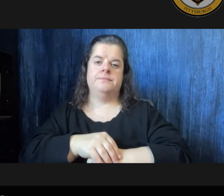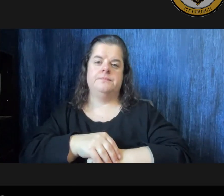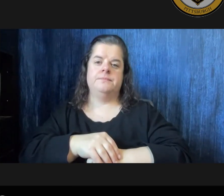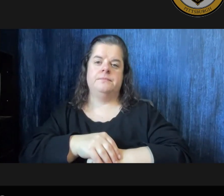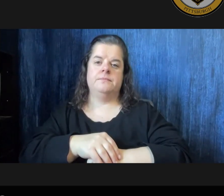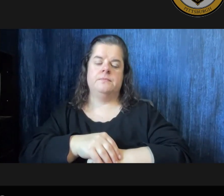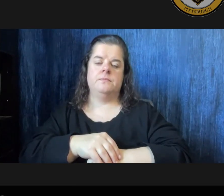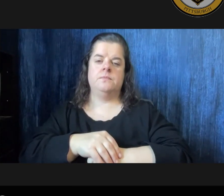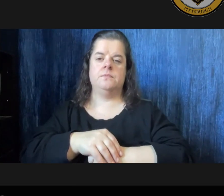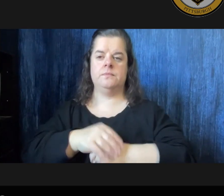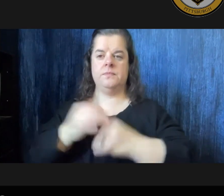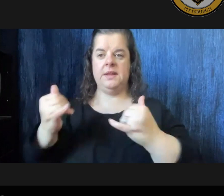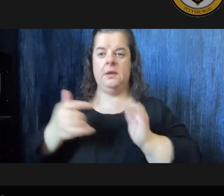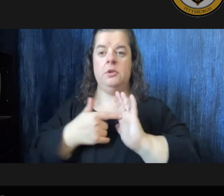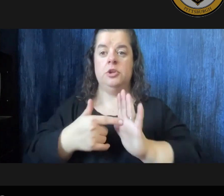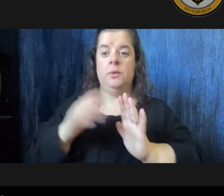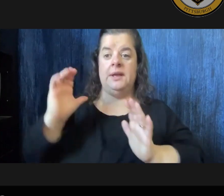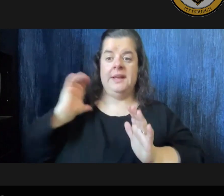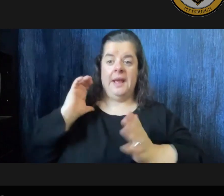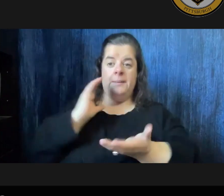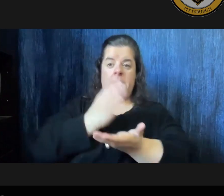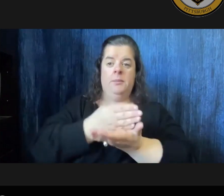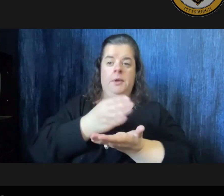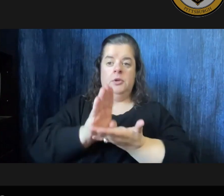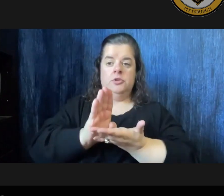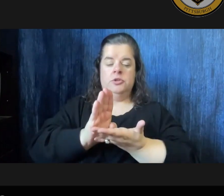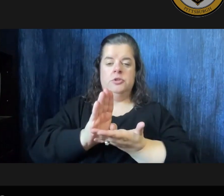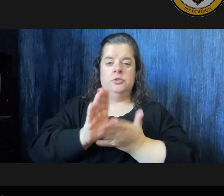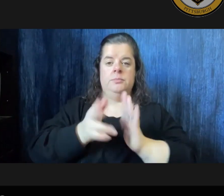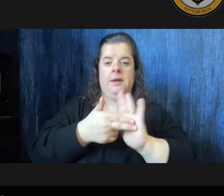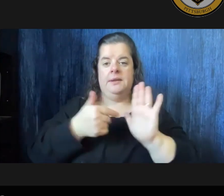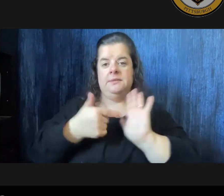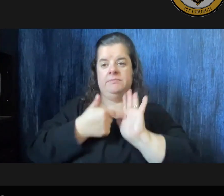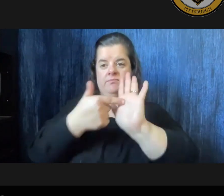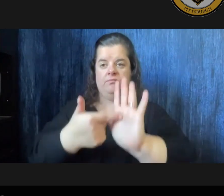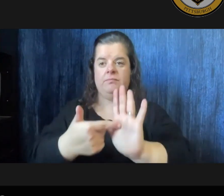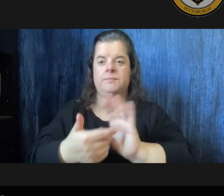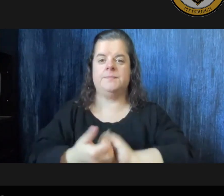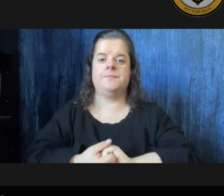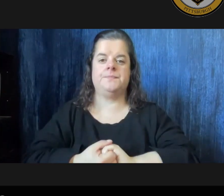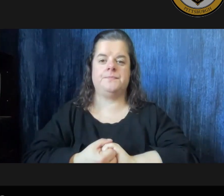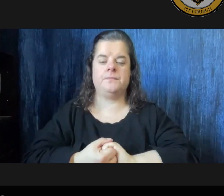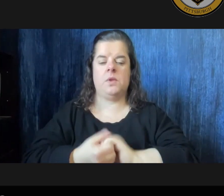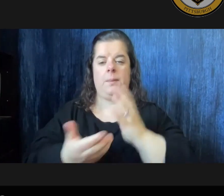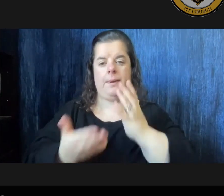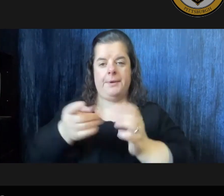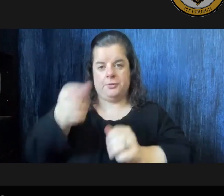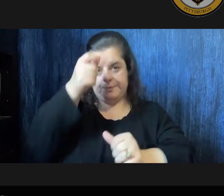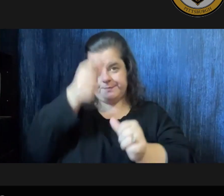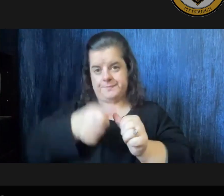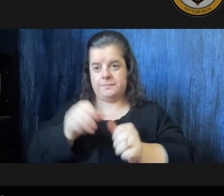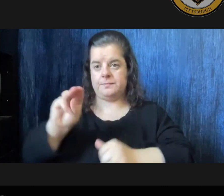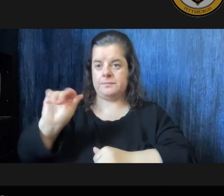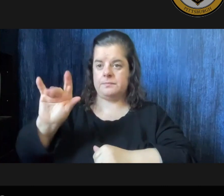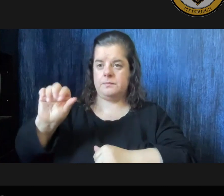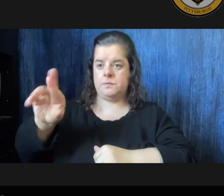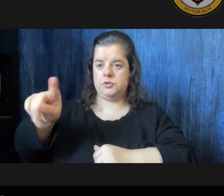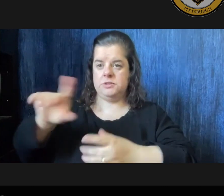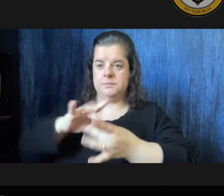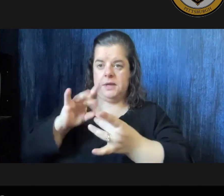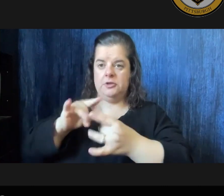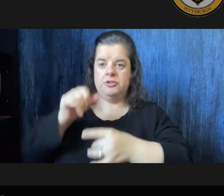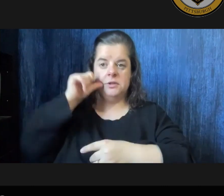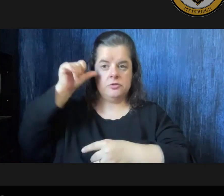with that i'm going to shift to the capital budget so you may remember the mayor mentioning yesterday that